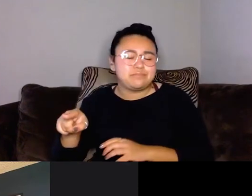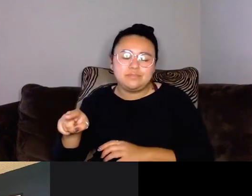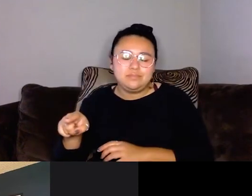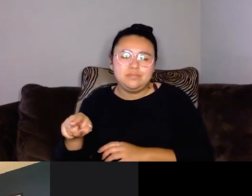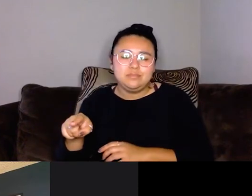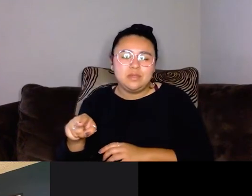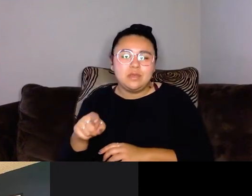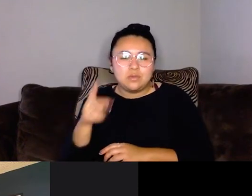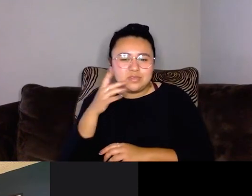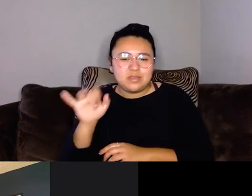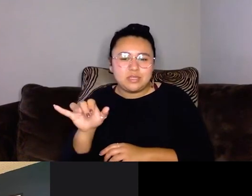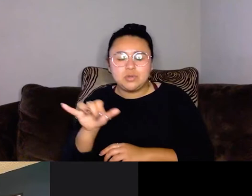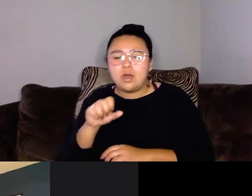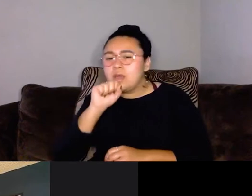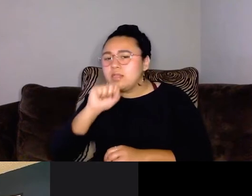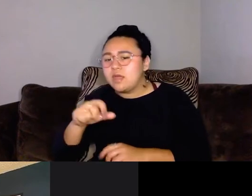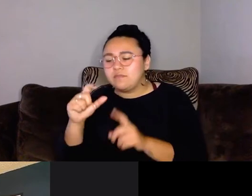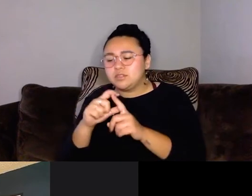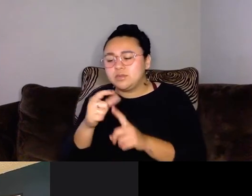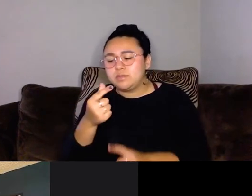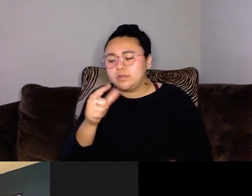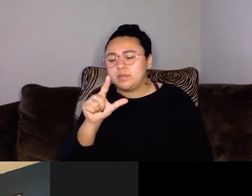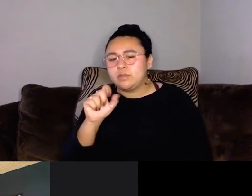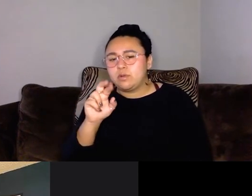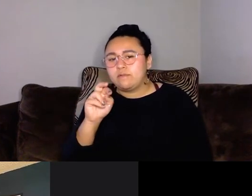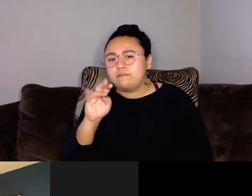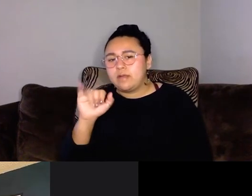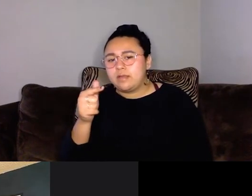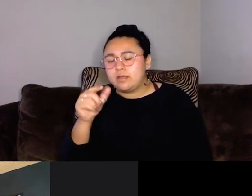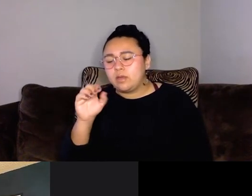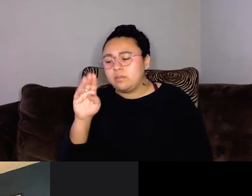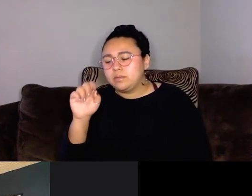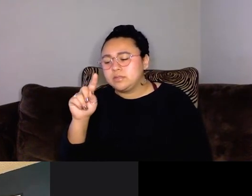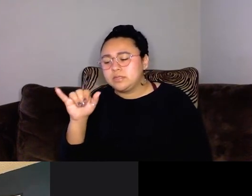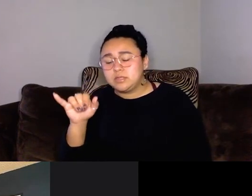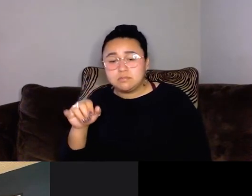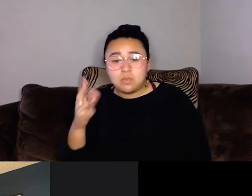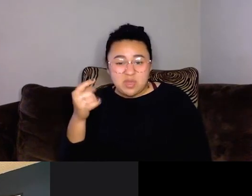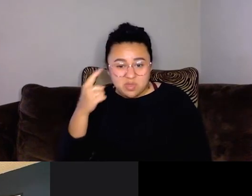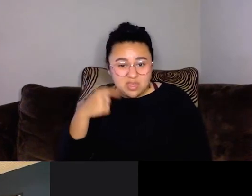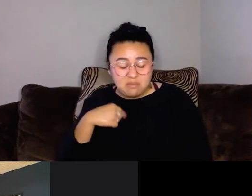love the term glorifying obesity because I'm just like, Oh, you think I'm glorious. Thanks. Right.